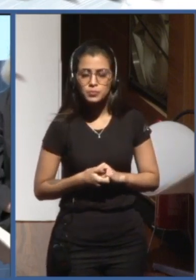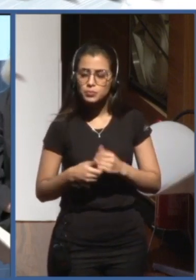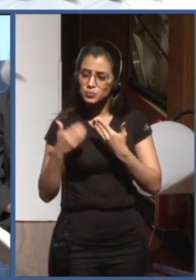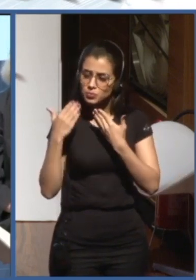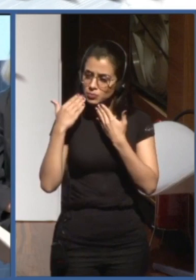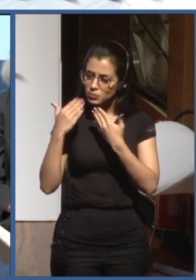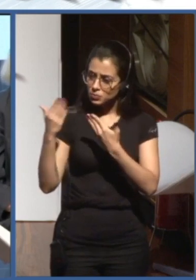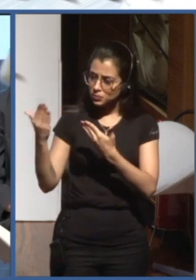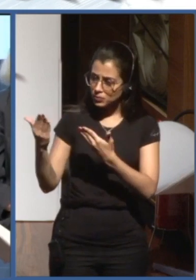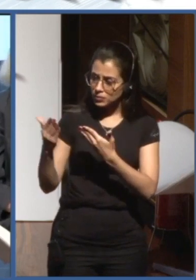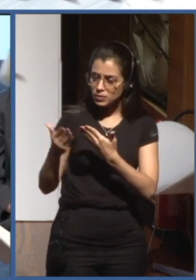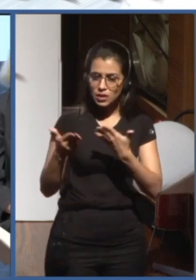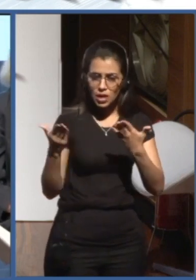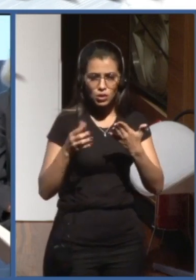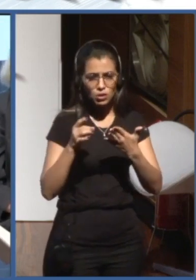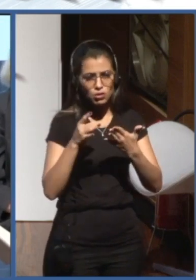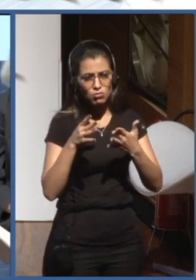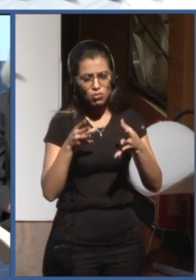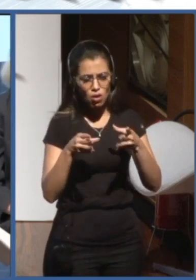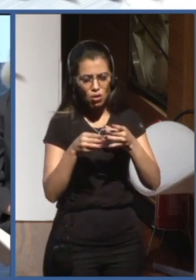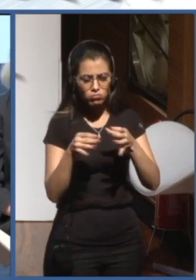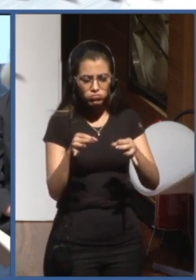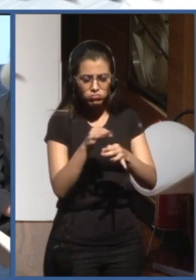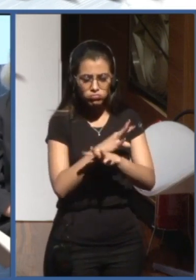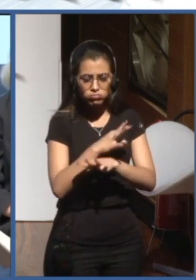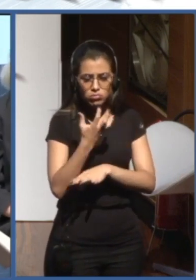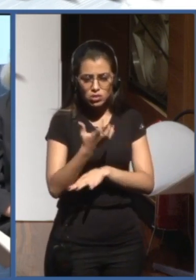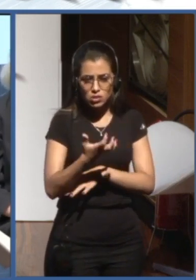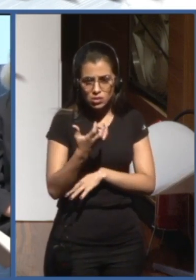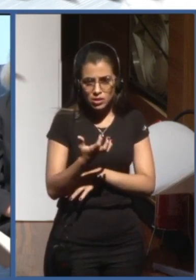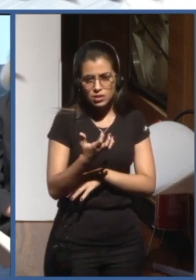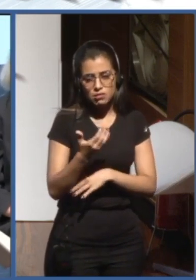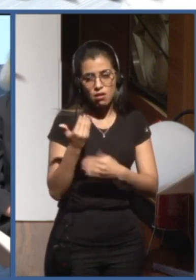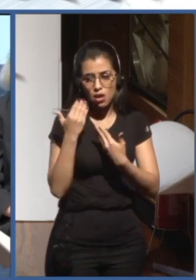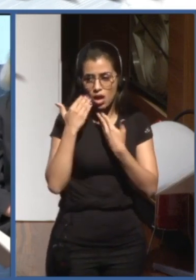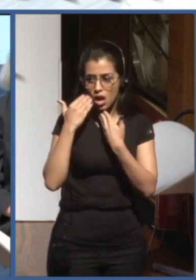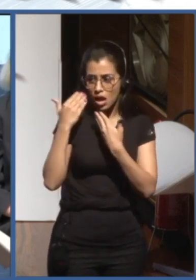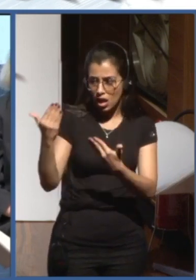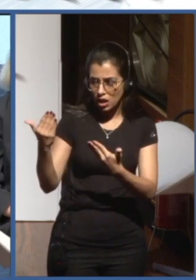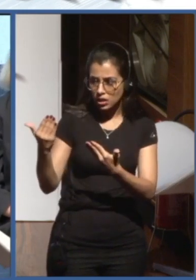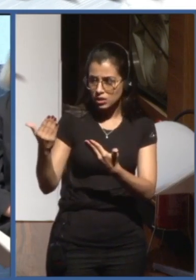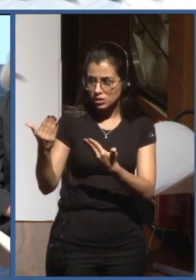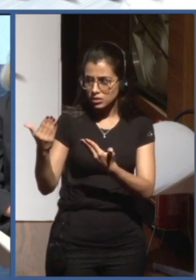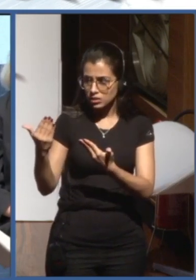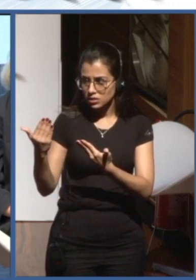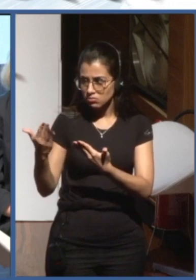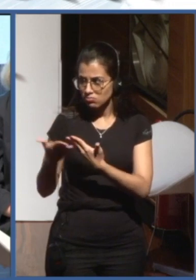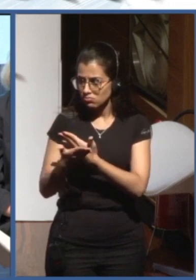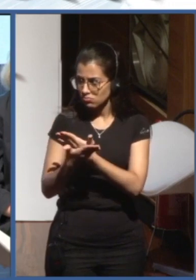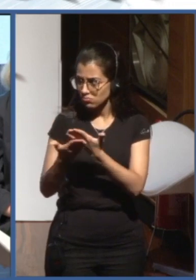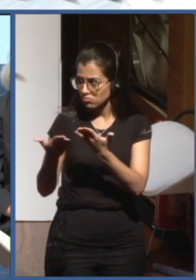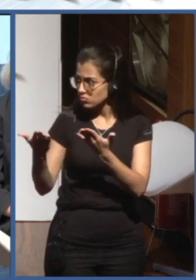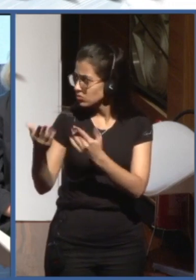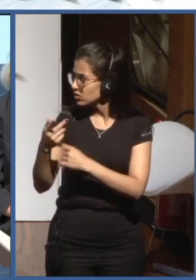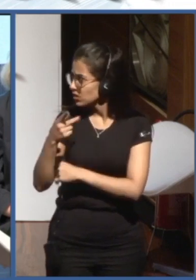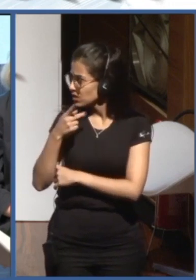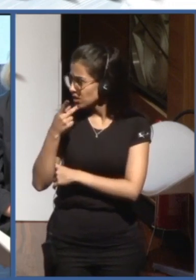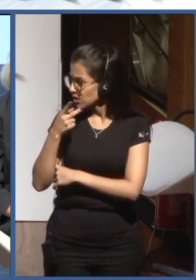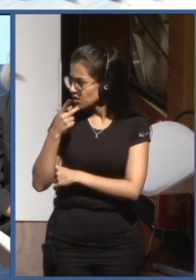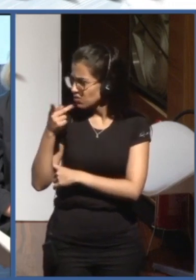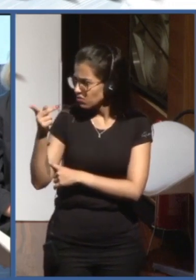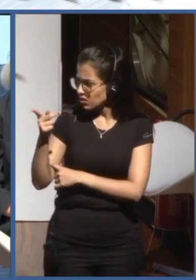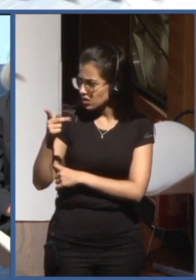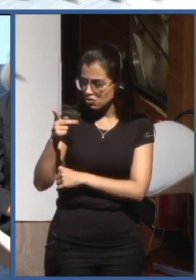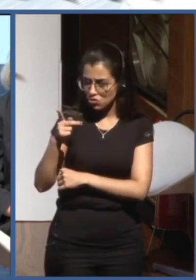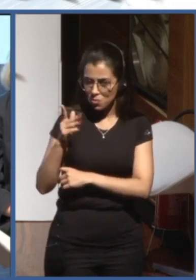I'm address my congratulations my my warm thanks to the gentleman who mentioned about UNESCO because okay I'm just moderating